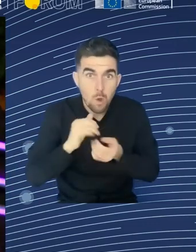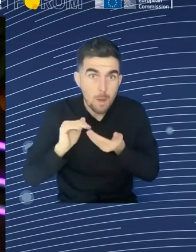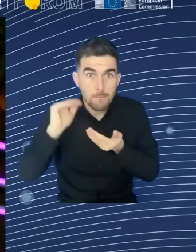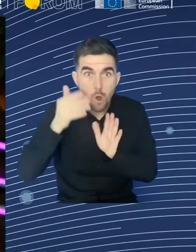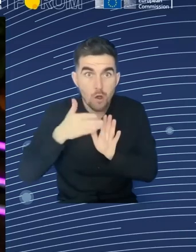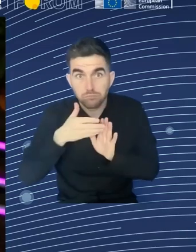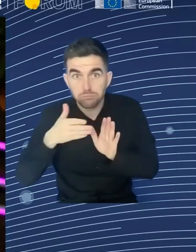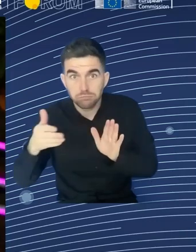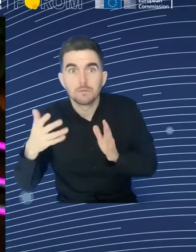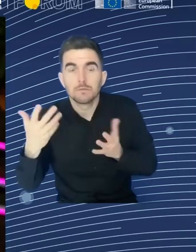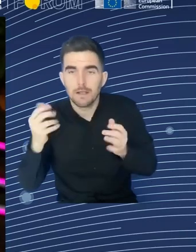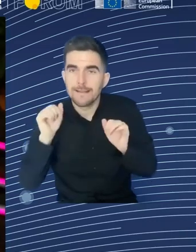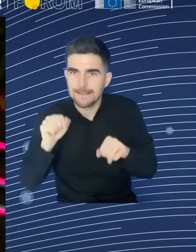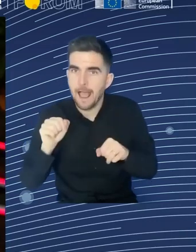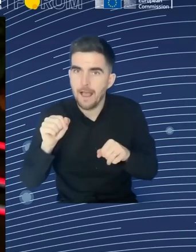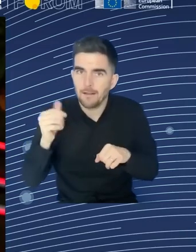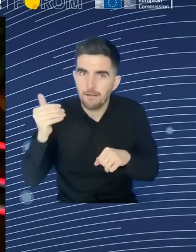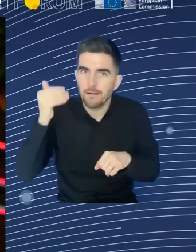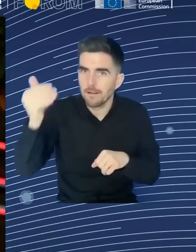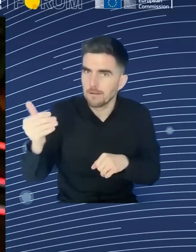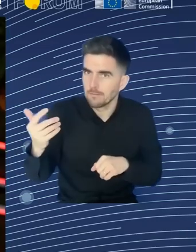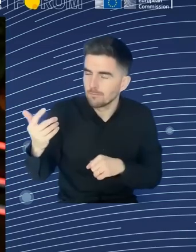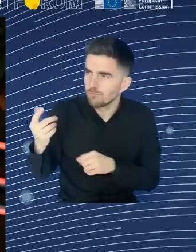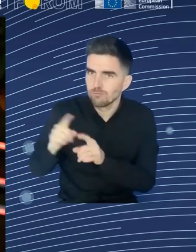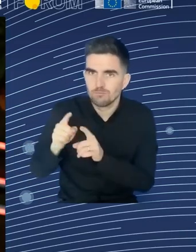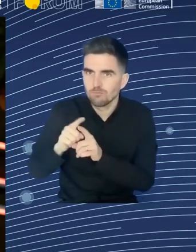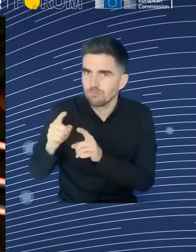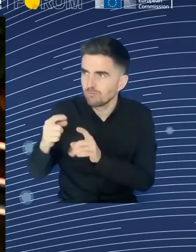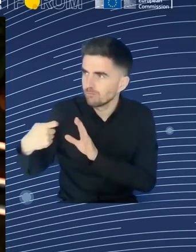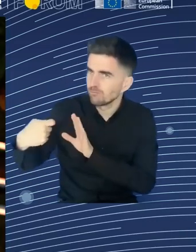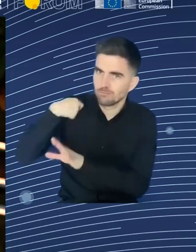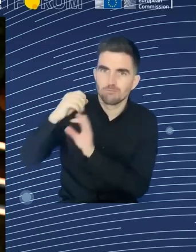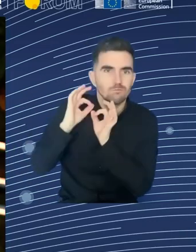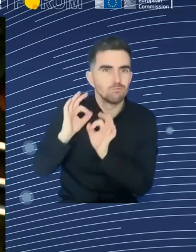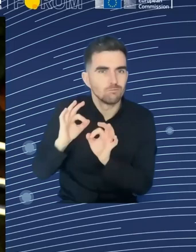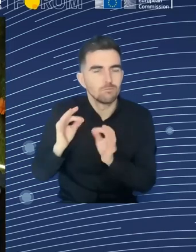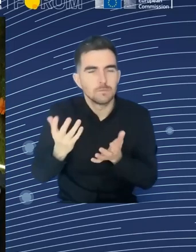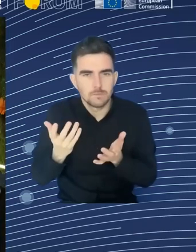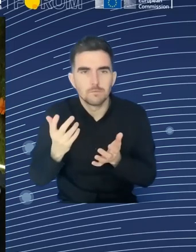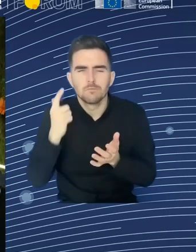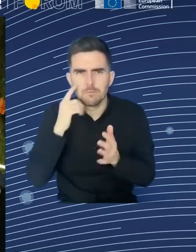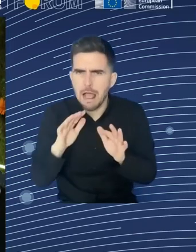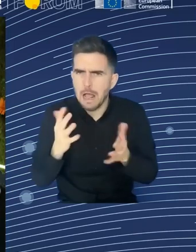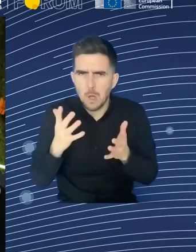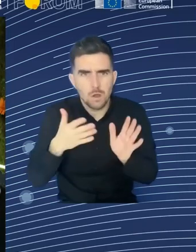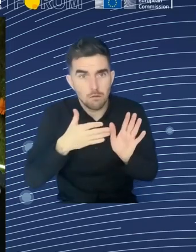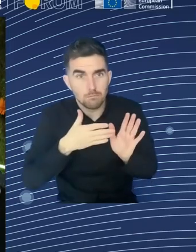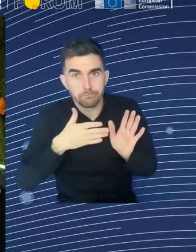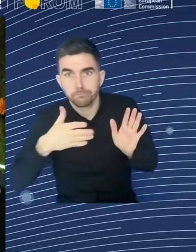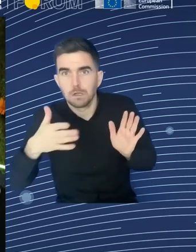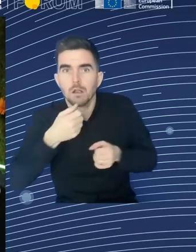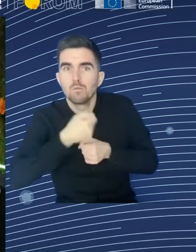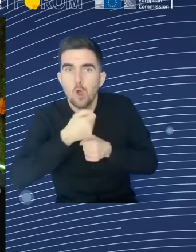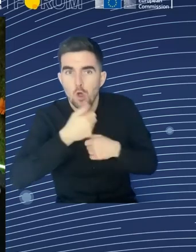retirement ages that will enable also pension systems that are the bulk of what we see in social